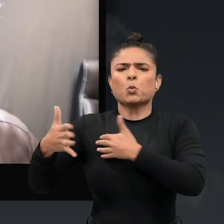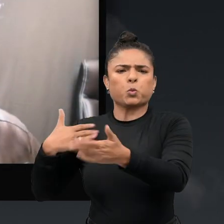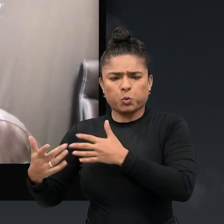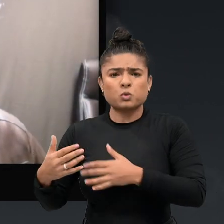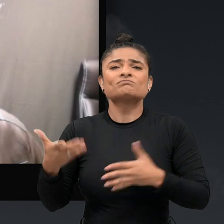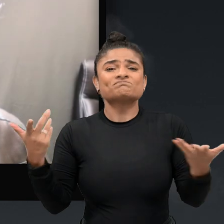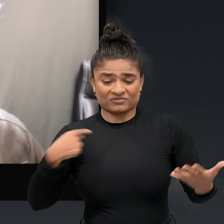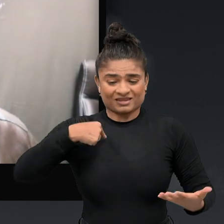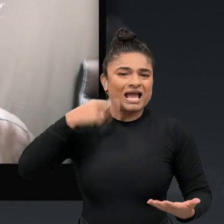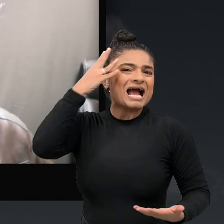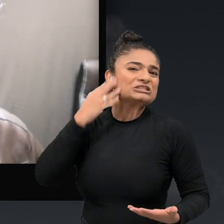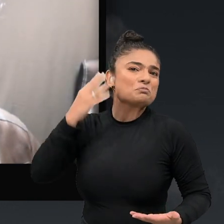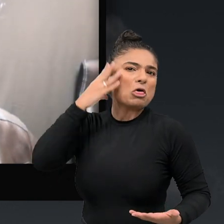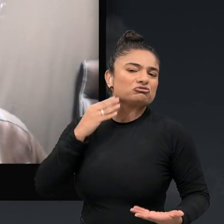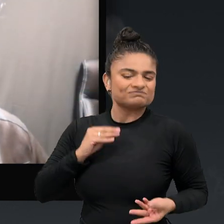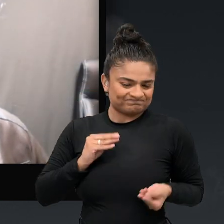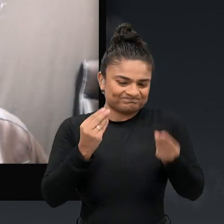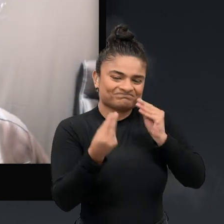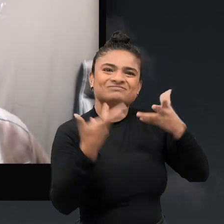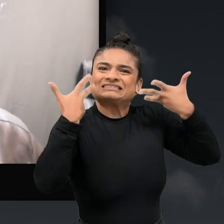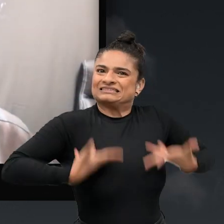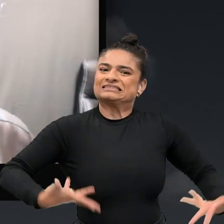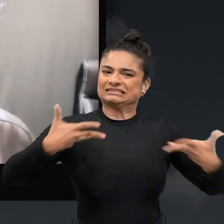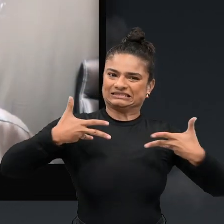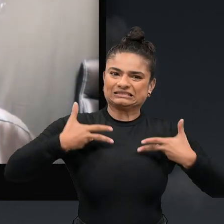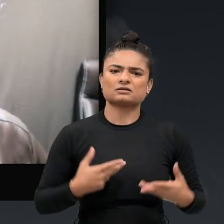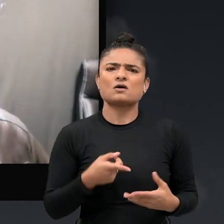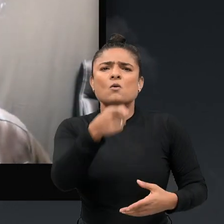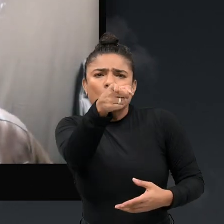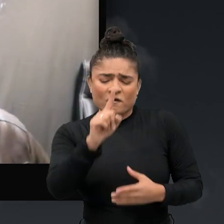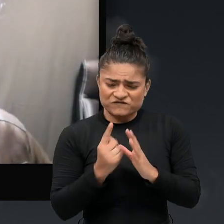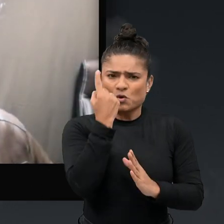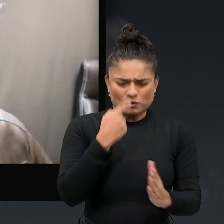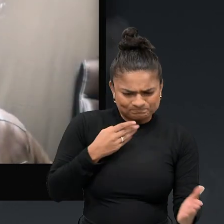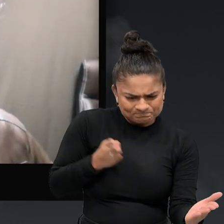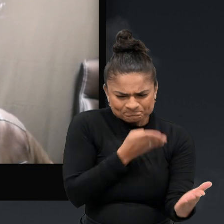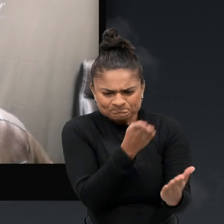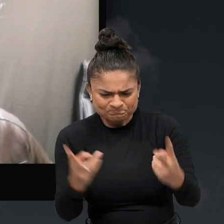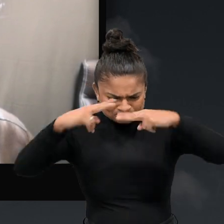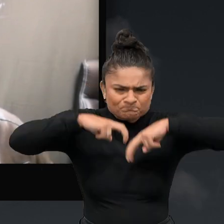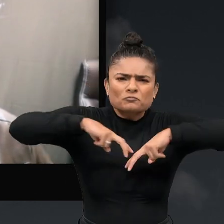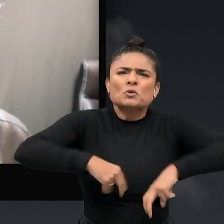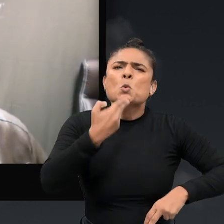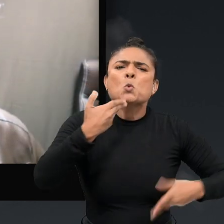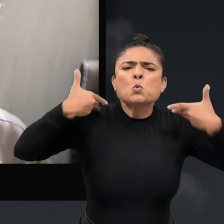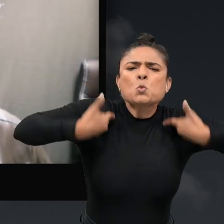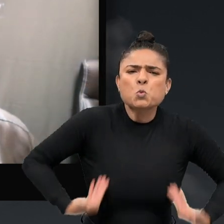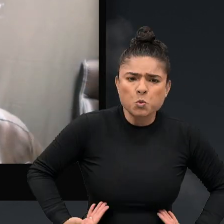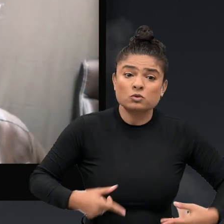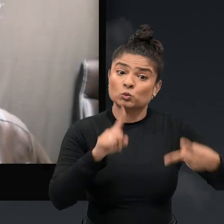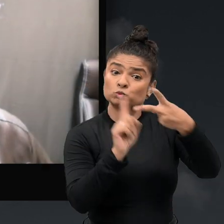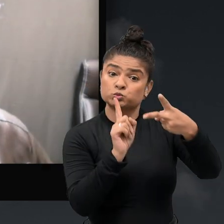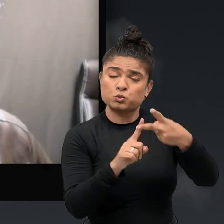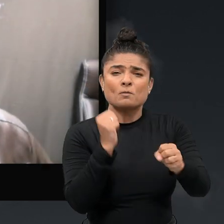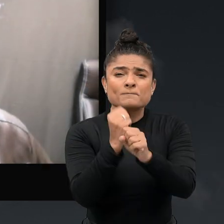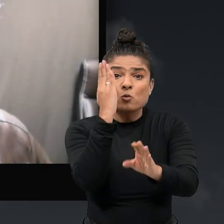not, actually use the experience that defines us to find our pathways, number one and number two, to make those